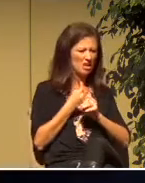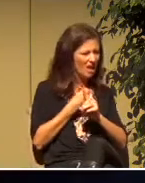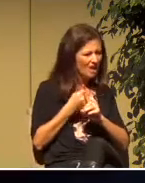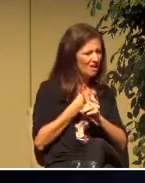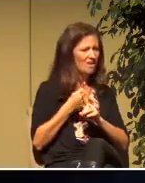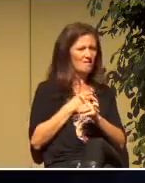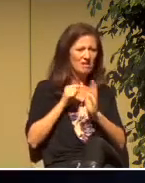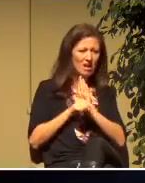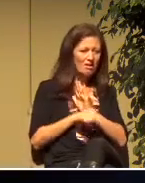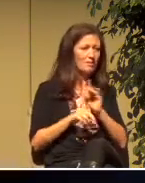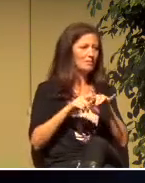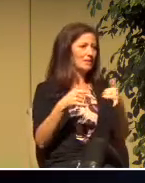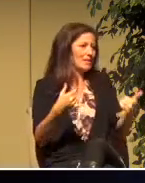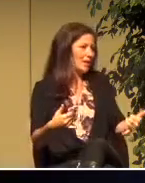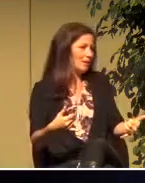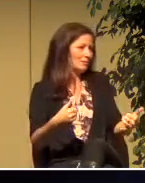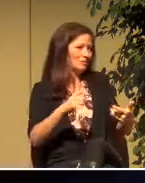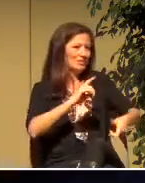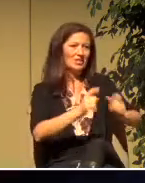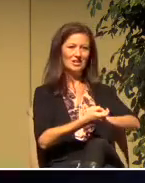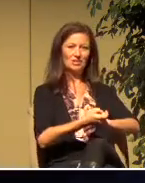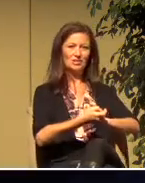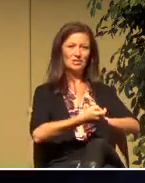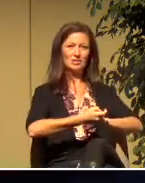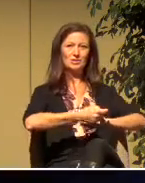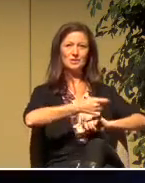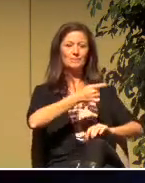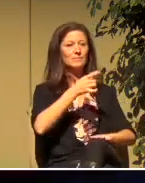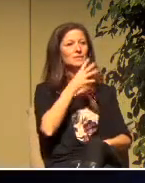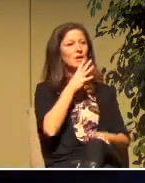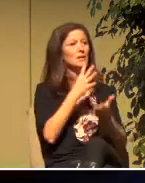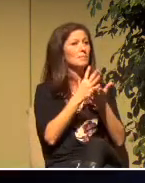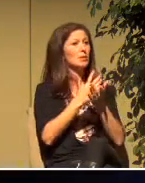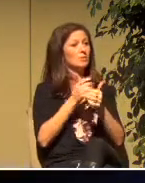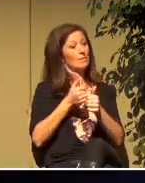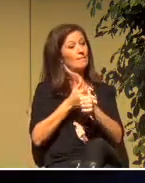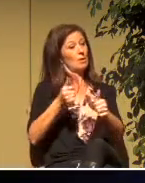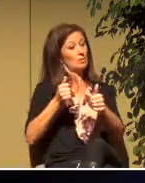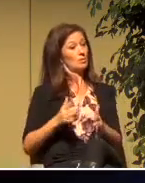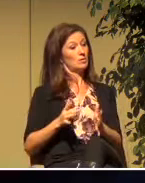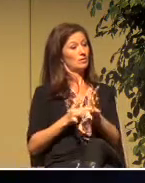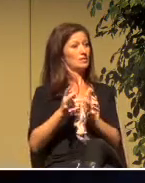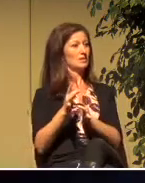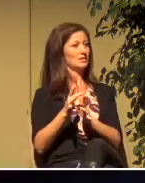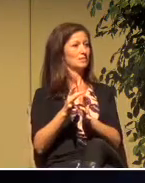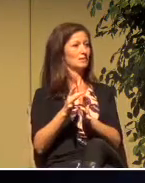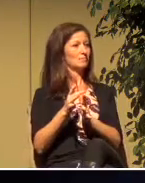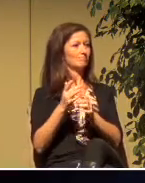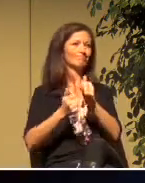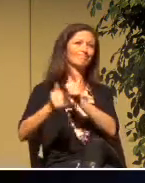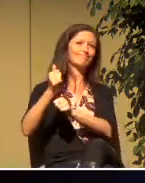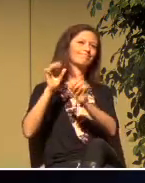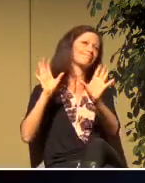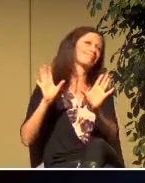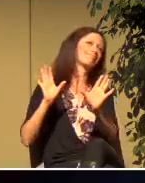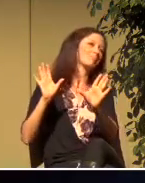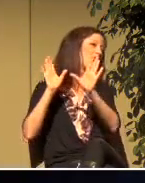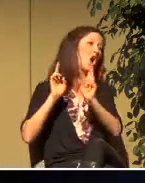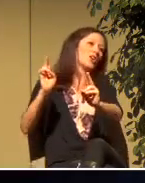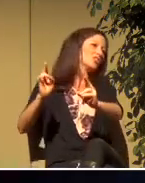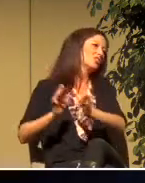Jesus. He now spoke of the great love of God and he was